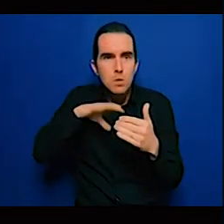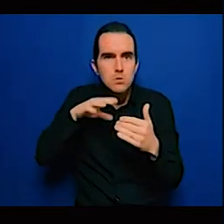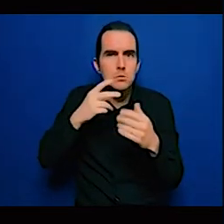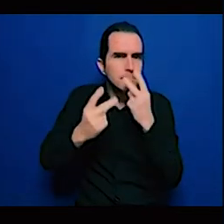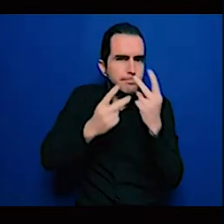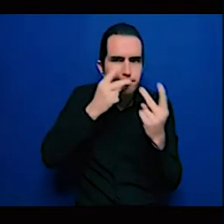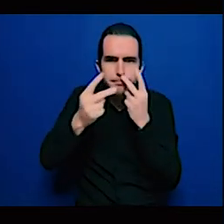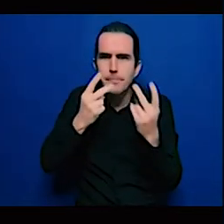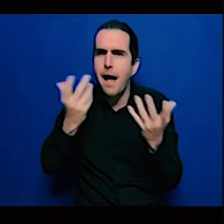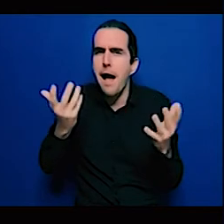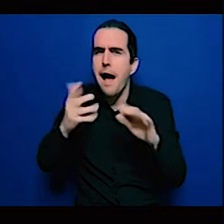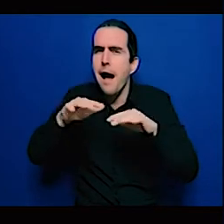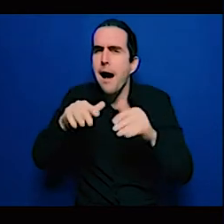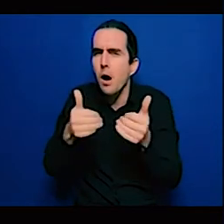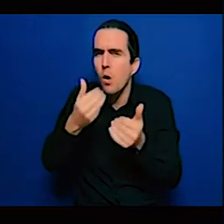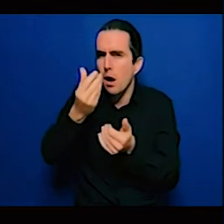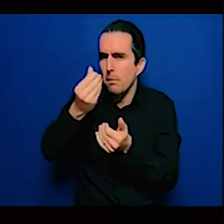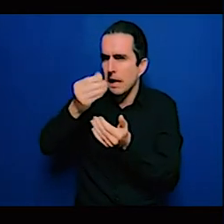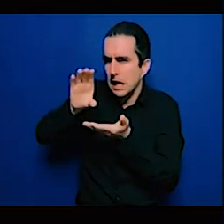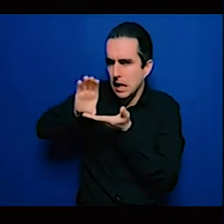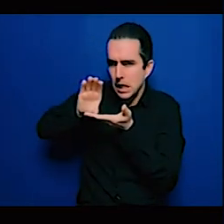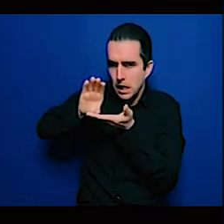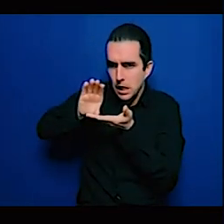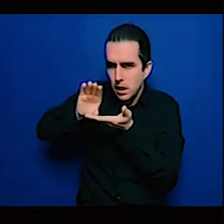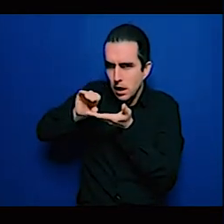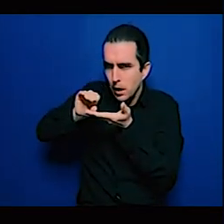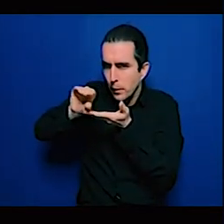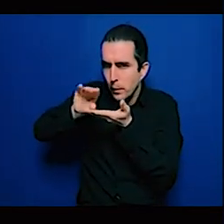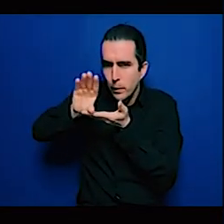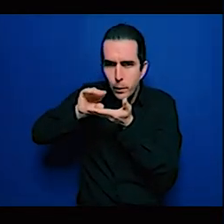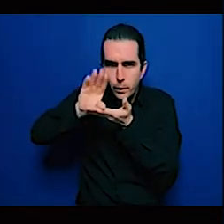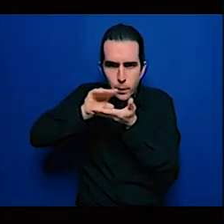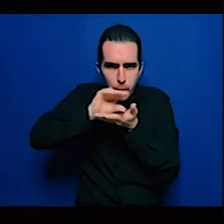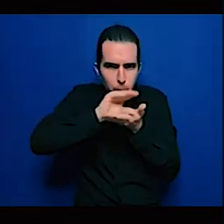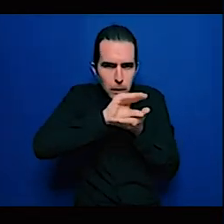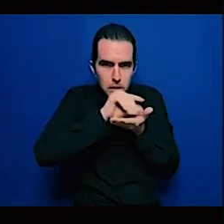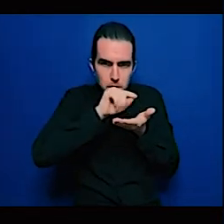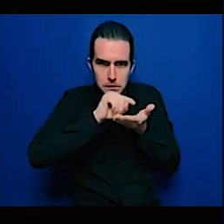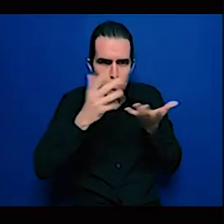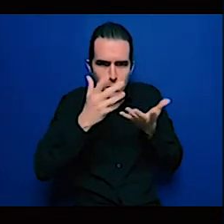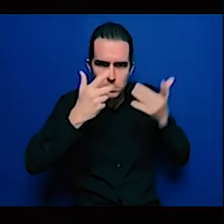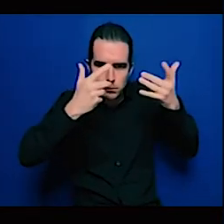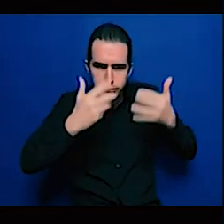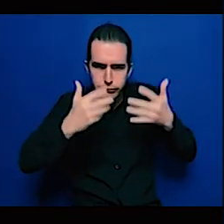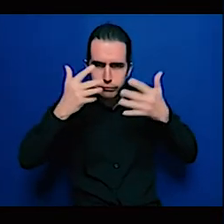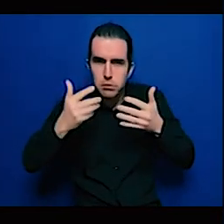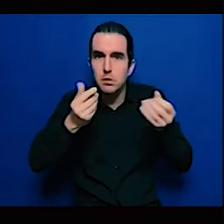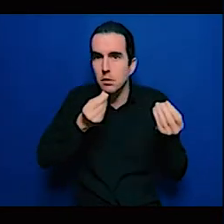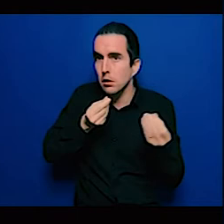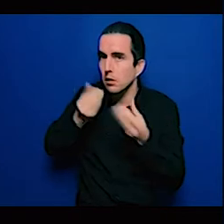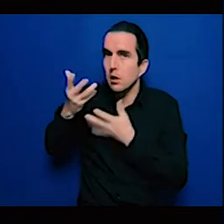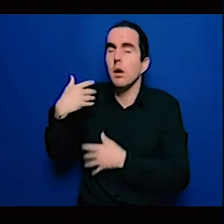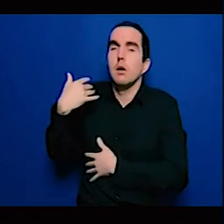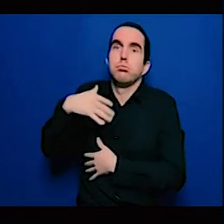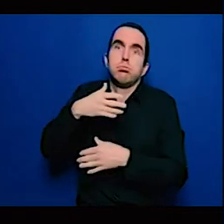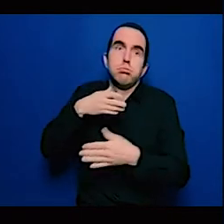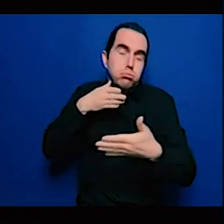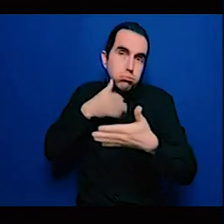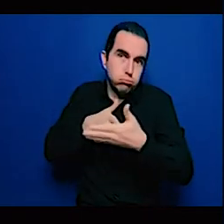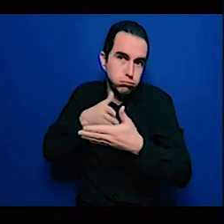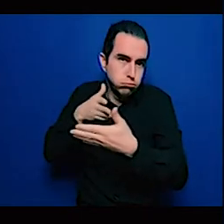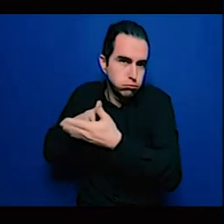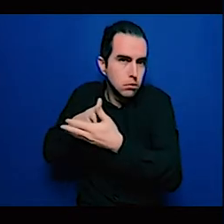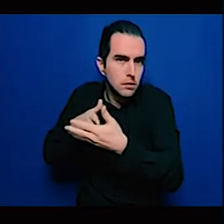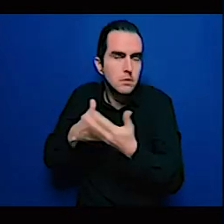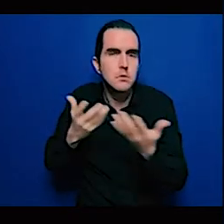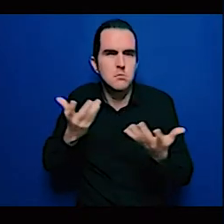is putting additional burden in terms of absorption capacity from our institutions.